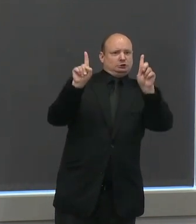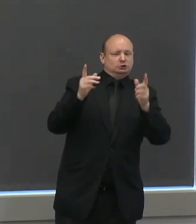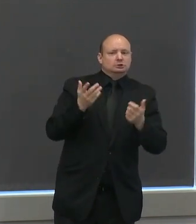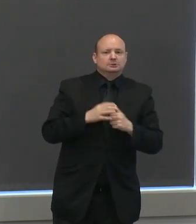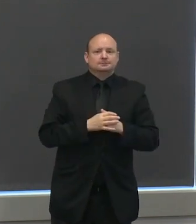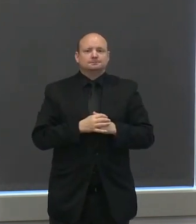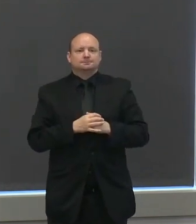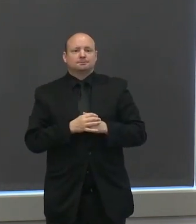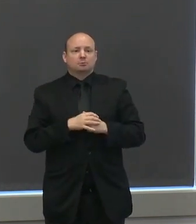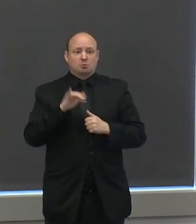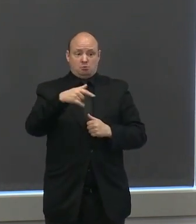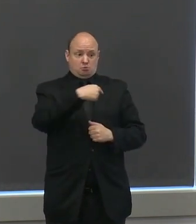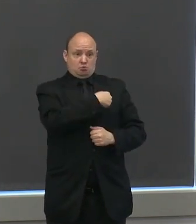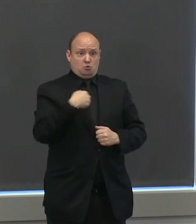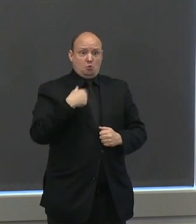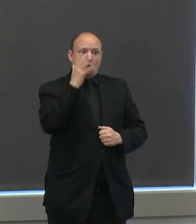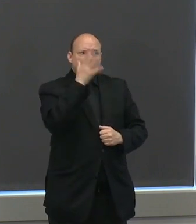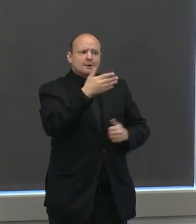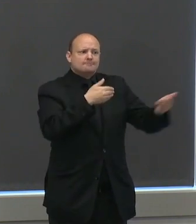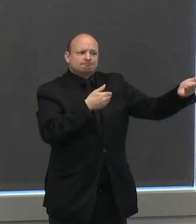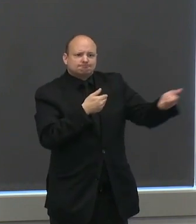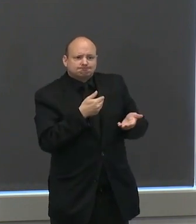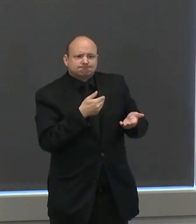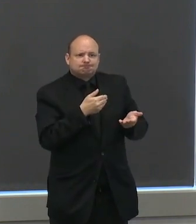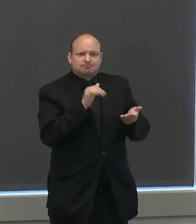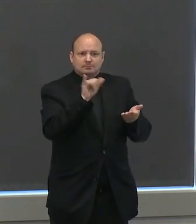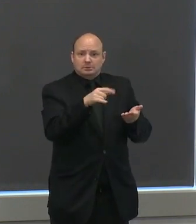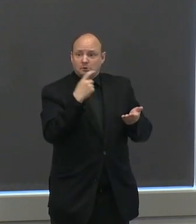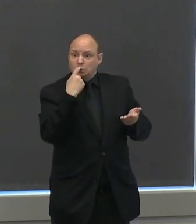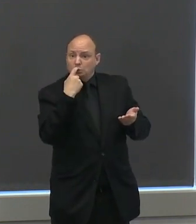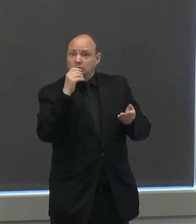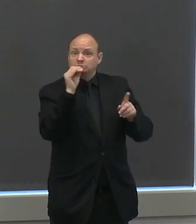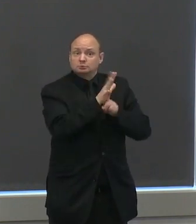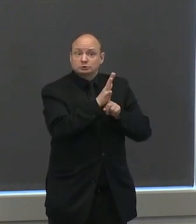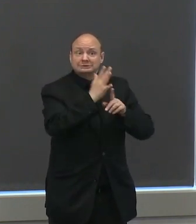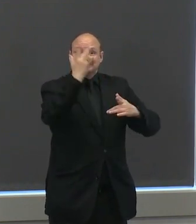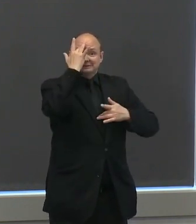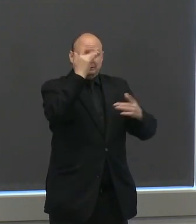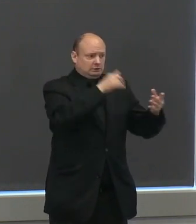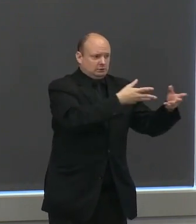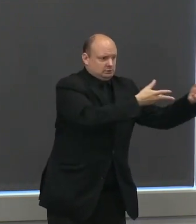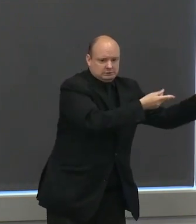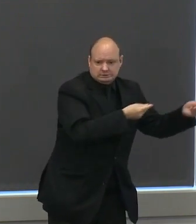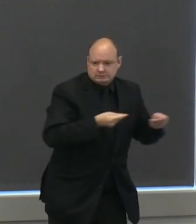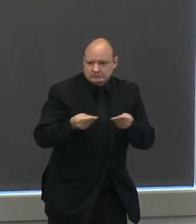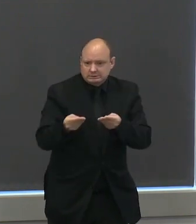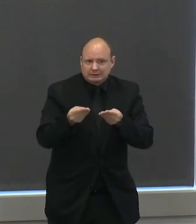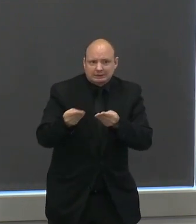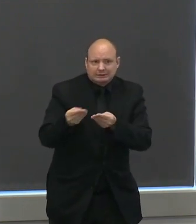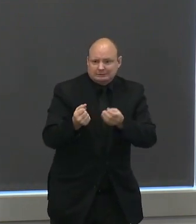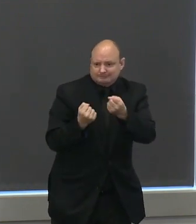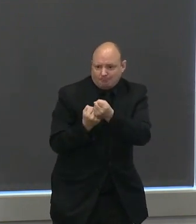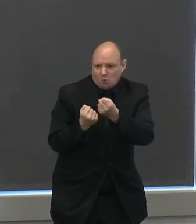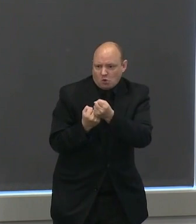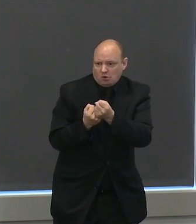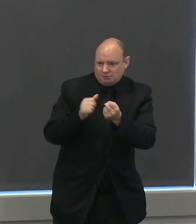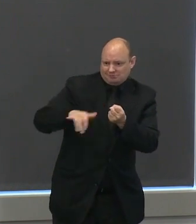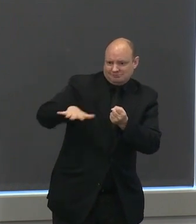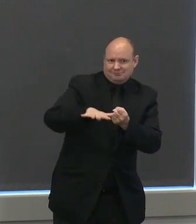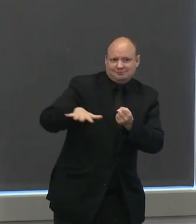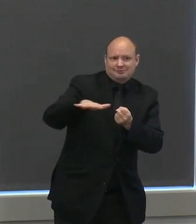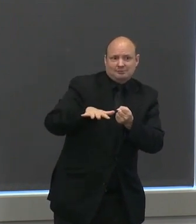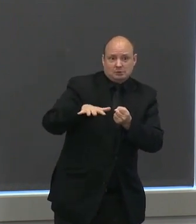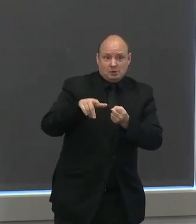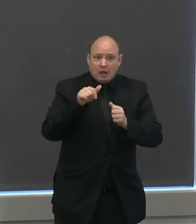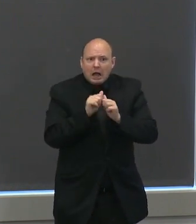have been exposed to the disease with information and support to understand their risk and what they should do